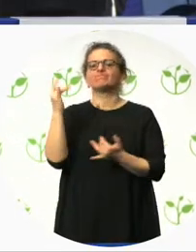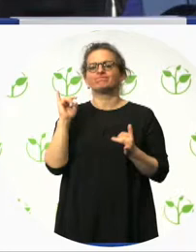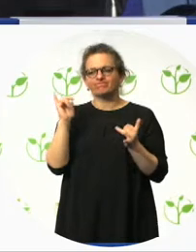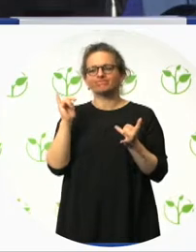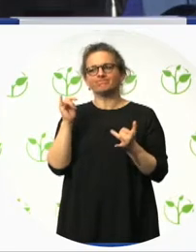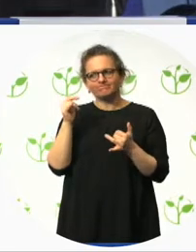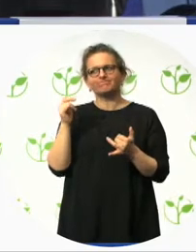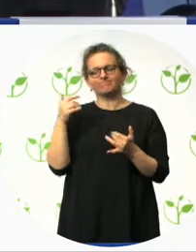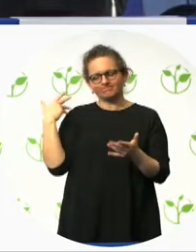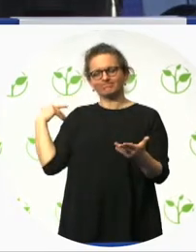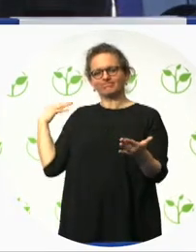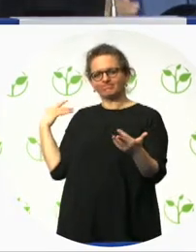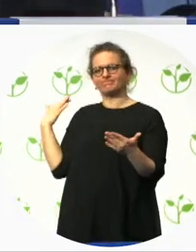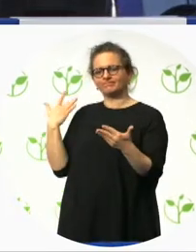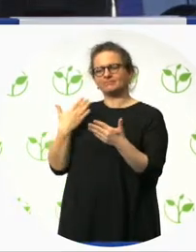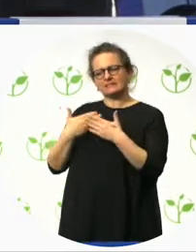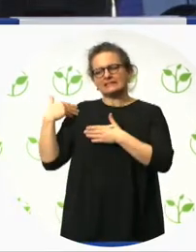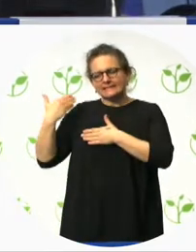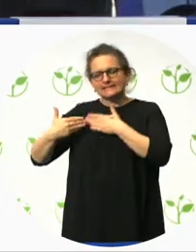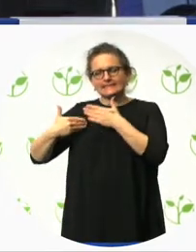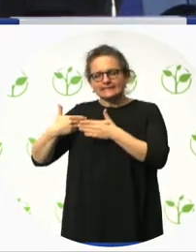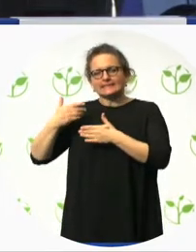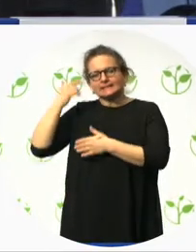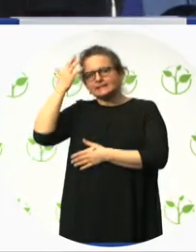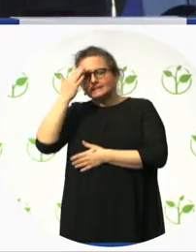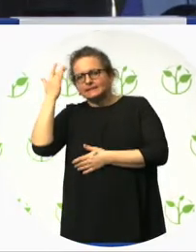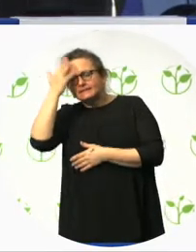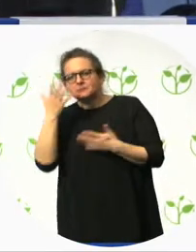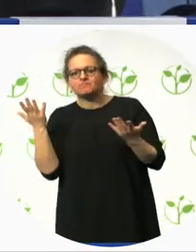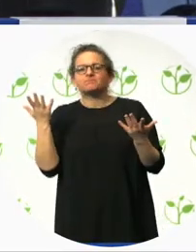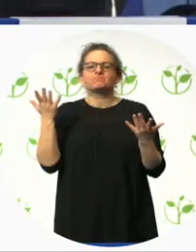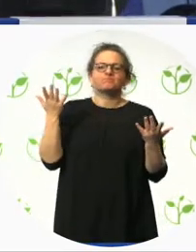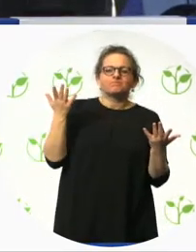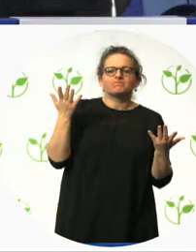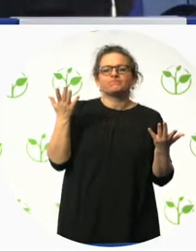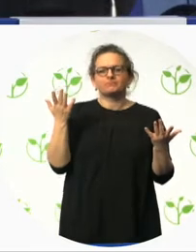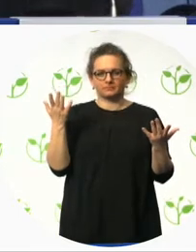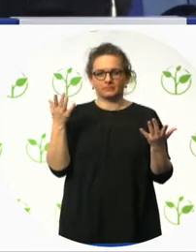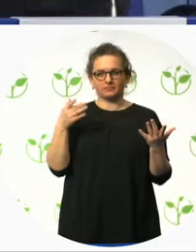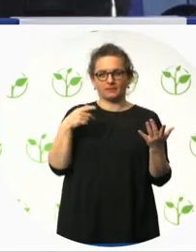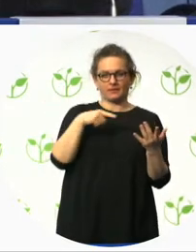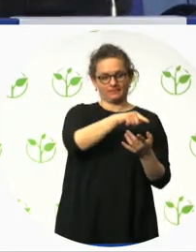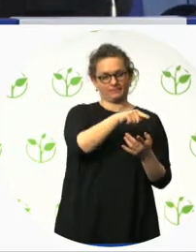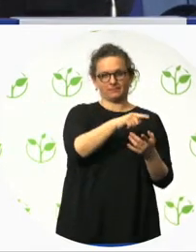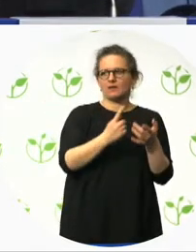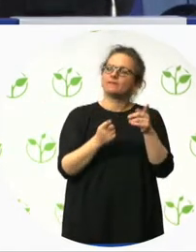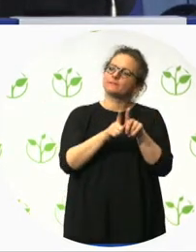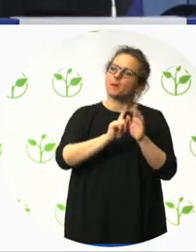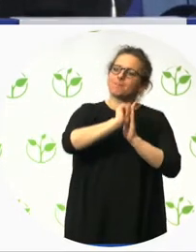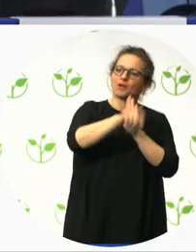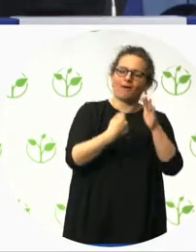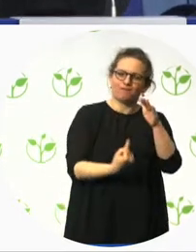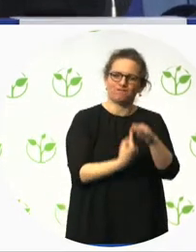The first, this was a pilot project. This is a very new project. I think we started in 2007.